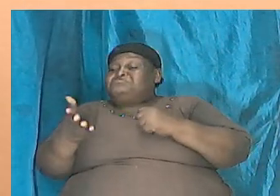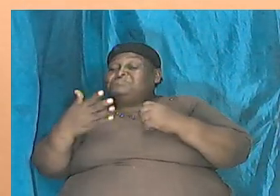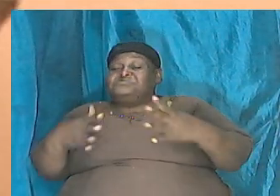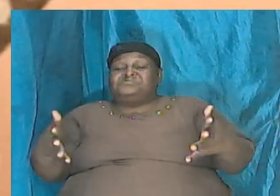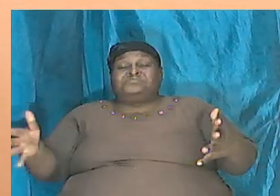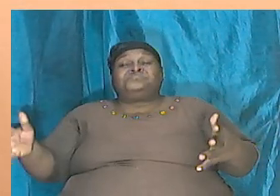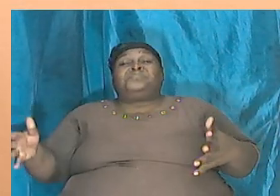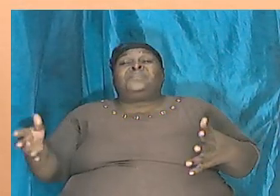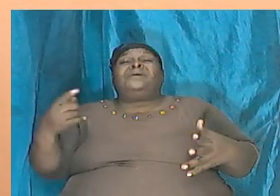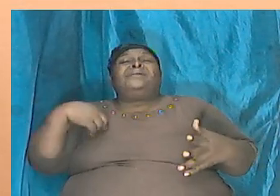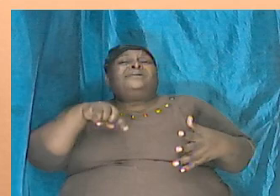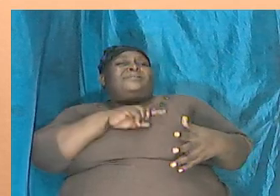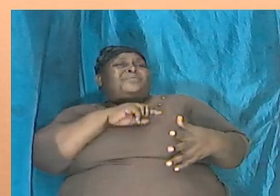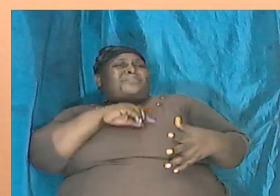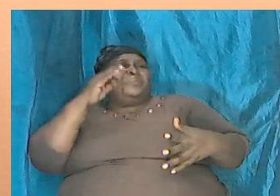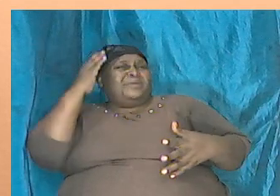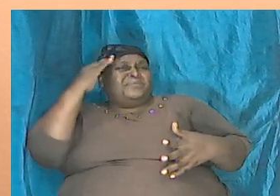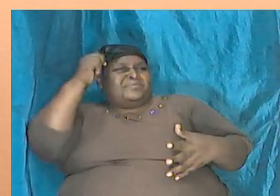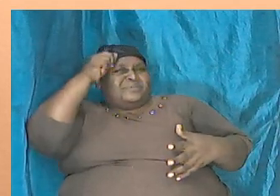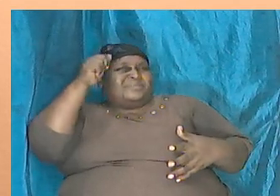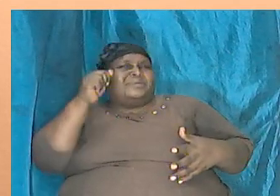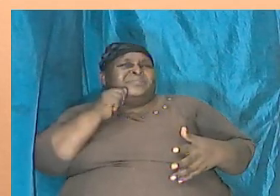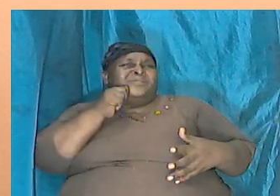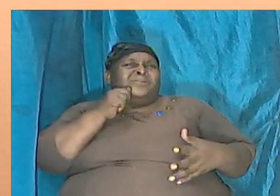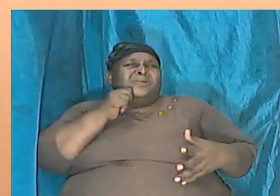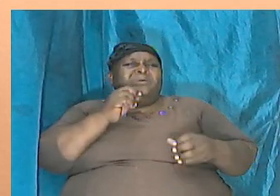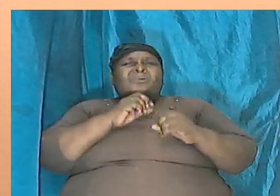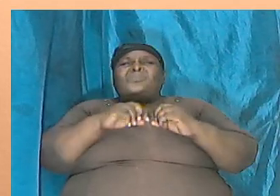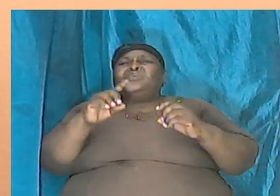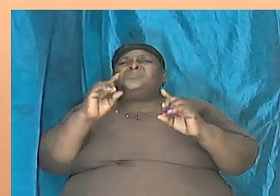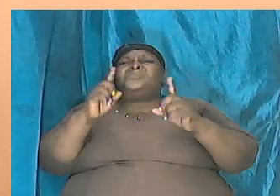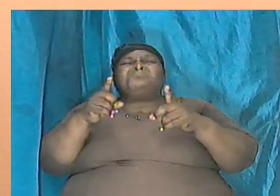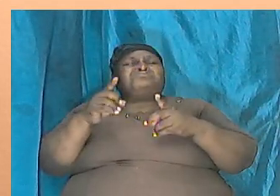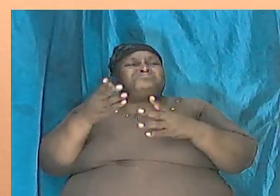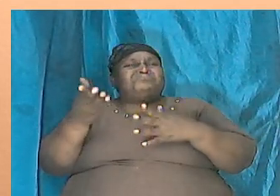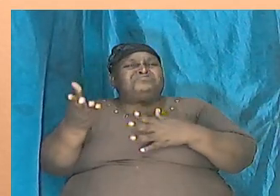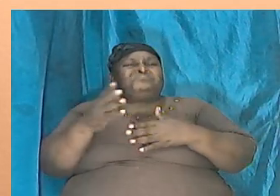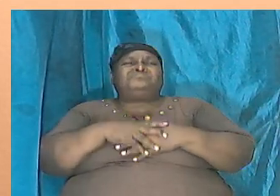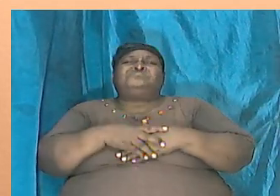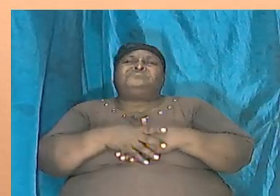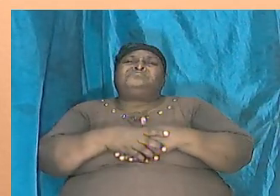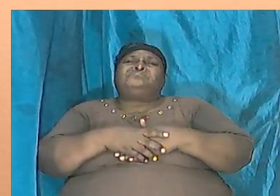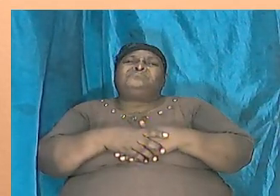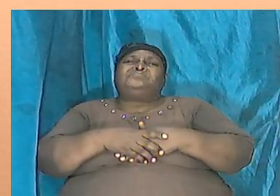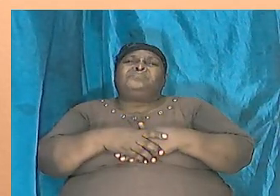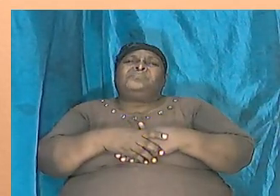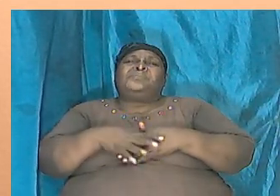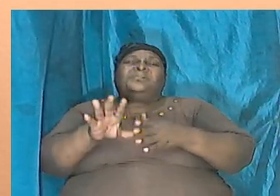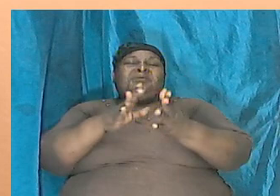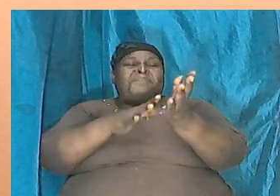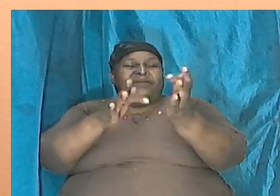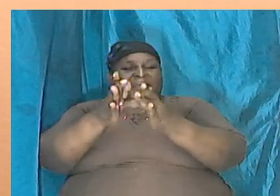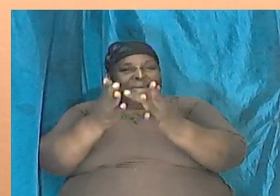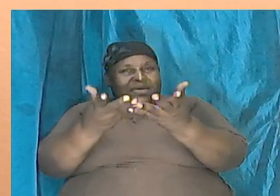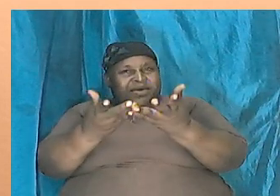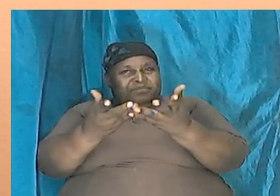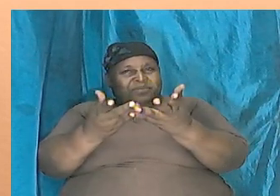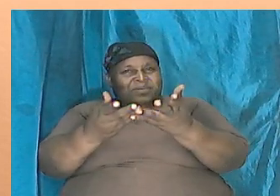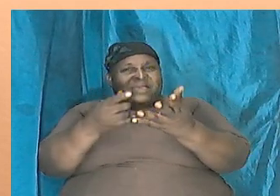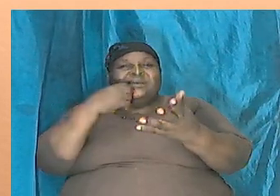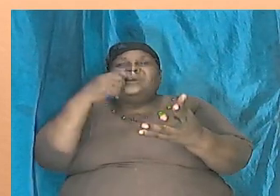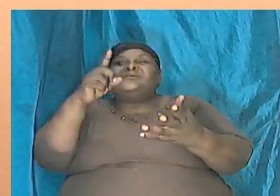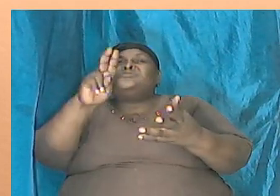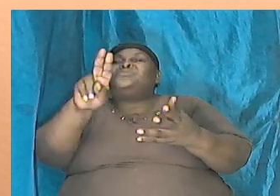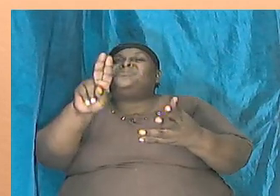we know that an adult couldn't hold there but Bible says two of every